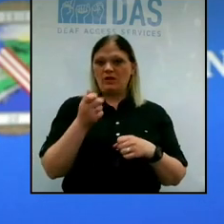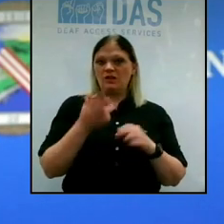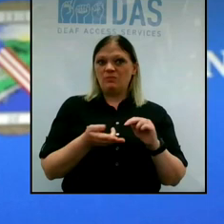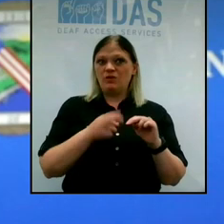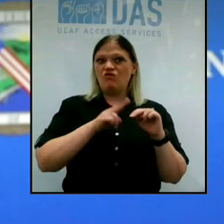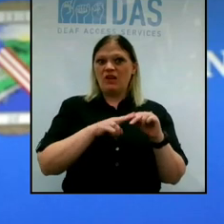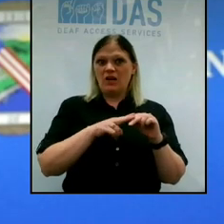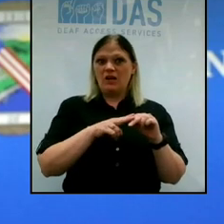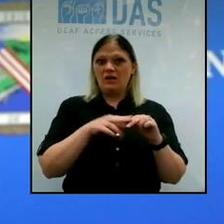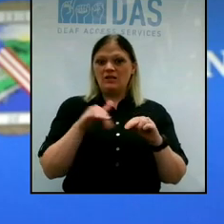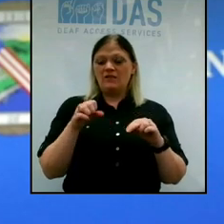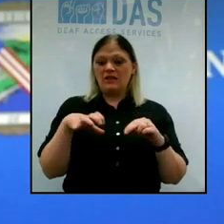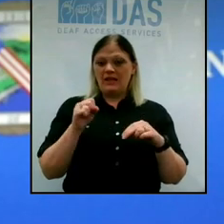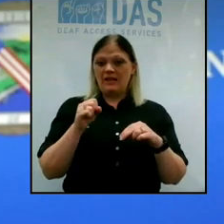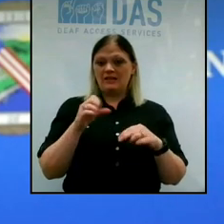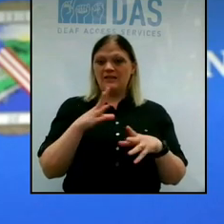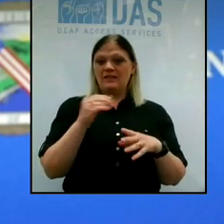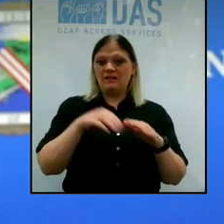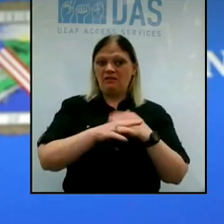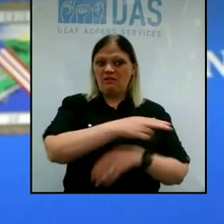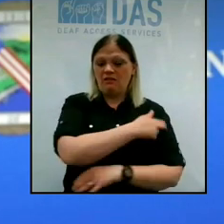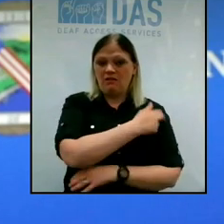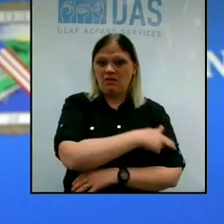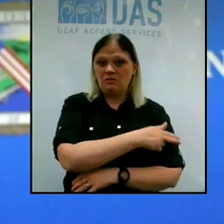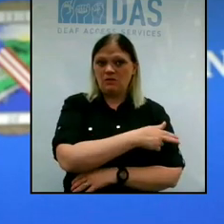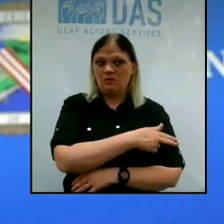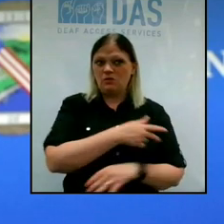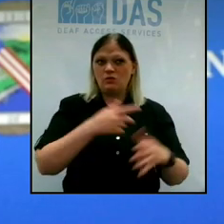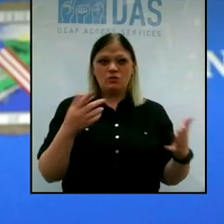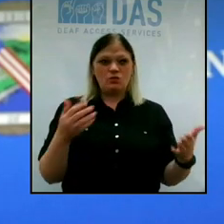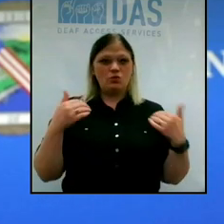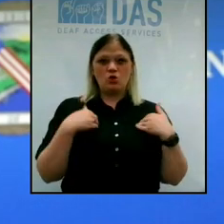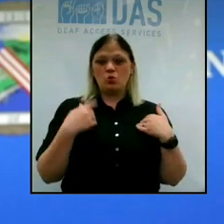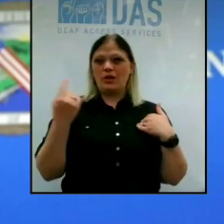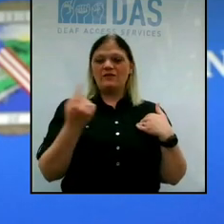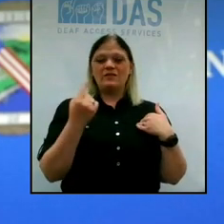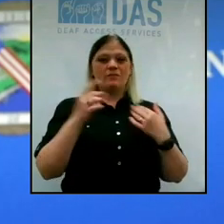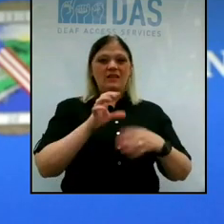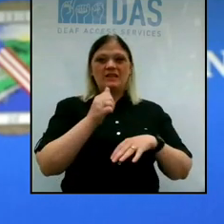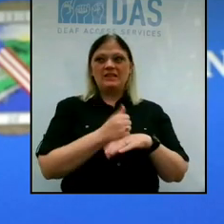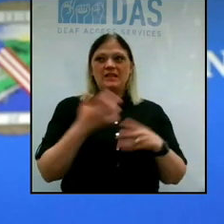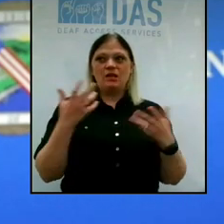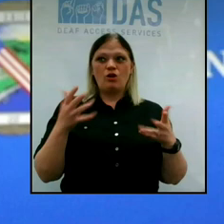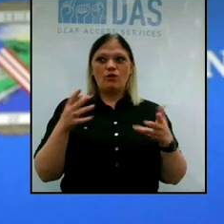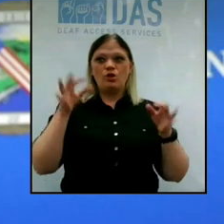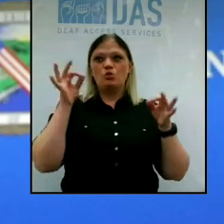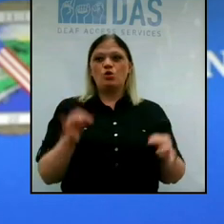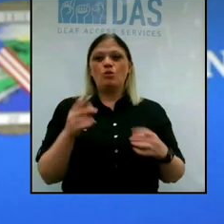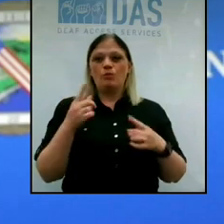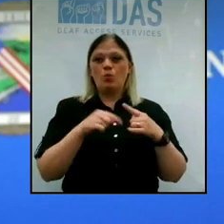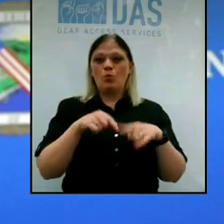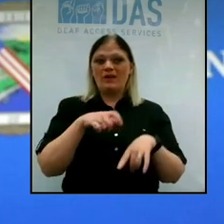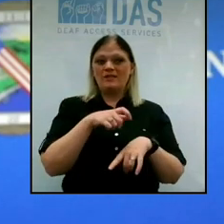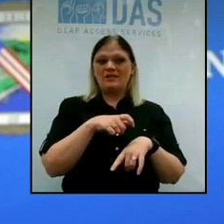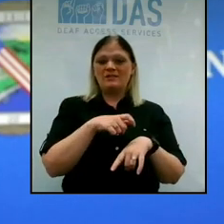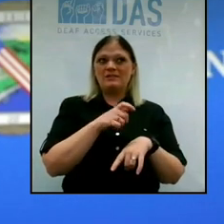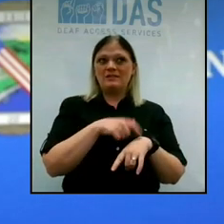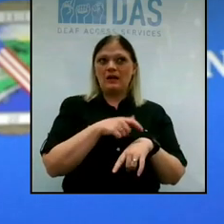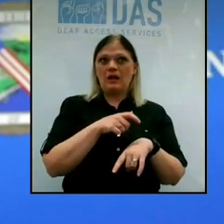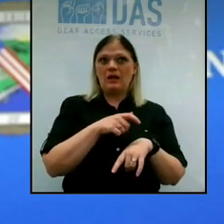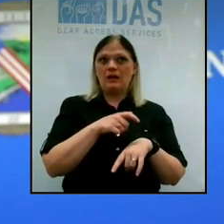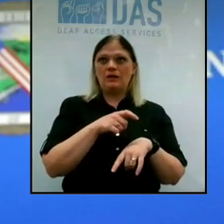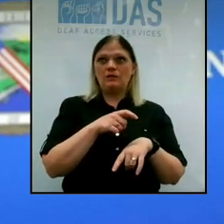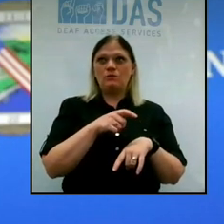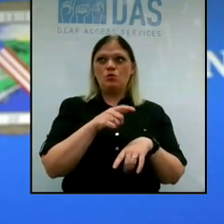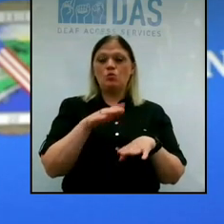cases, if not hospitalizations. Do health officials have a bar set already in determining when it might be time to, I guess, sound the